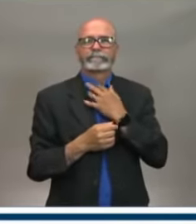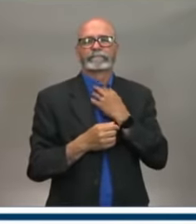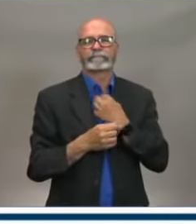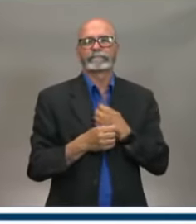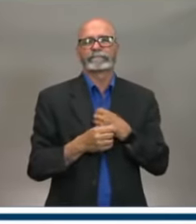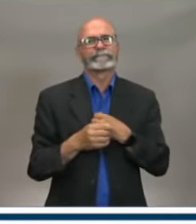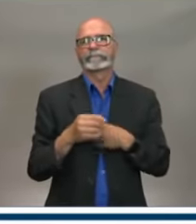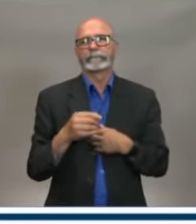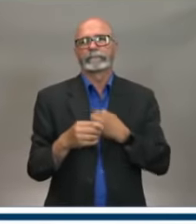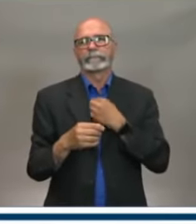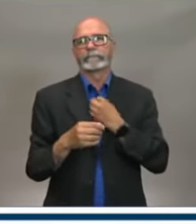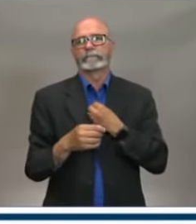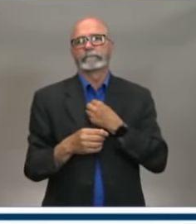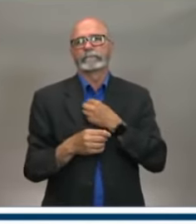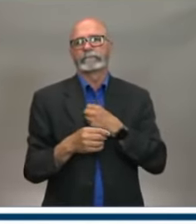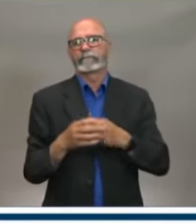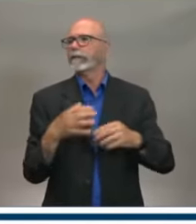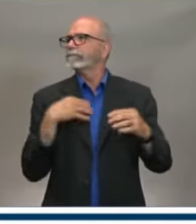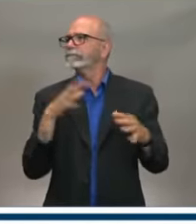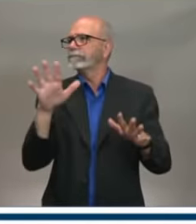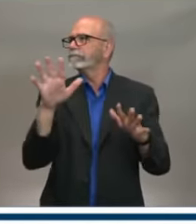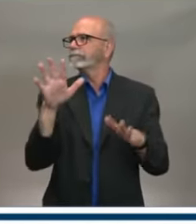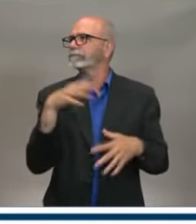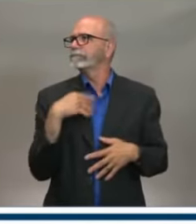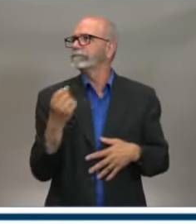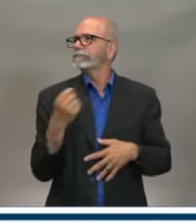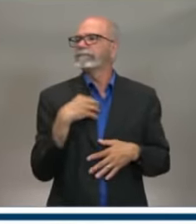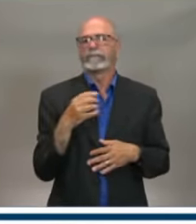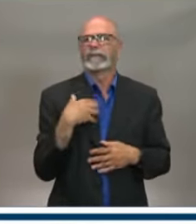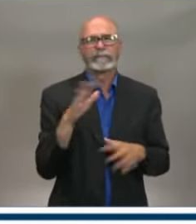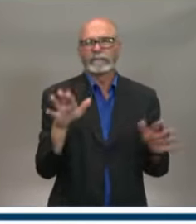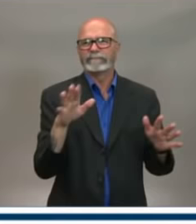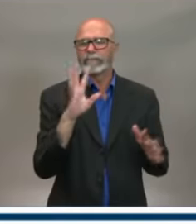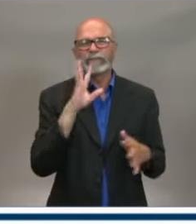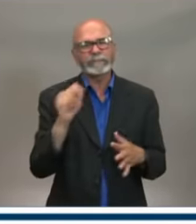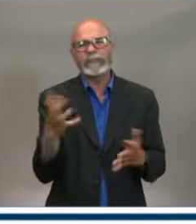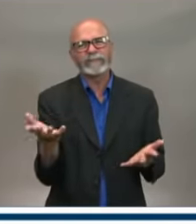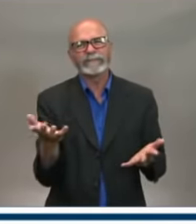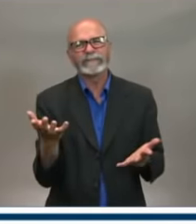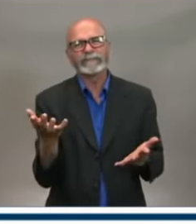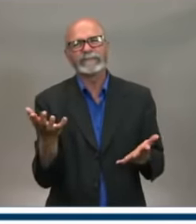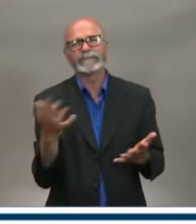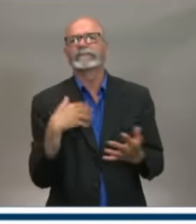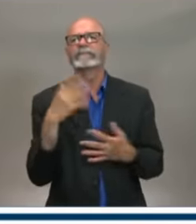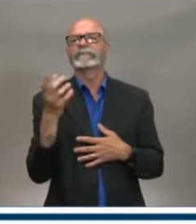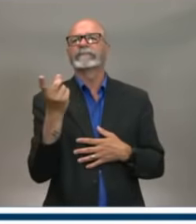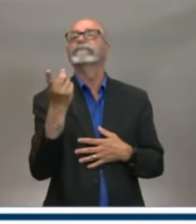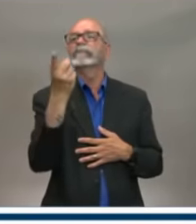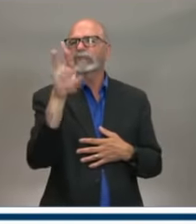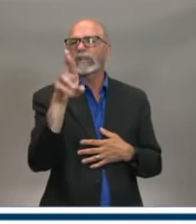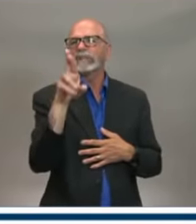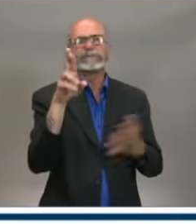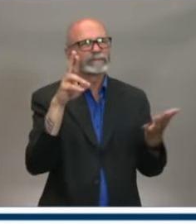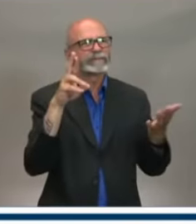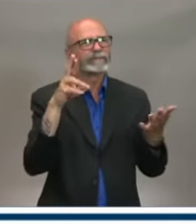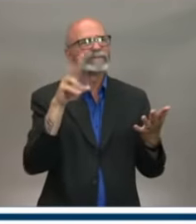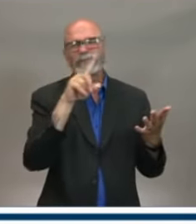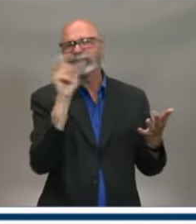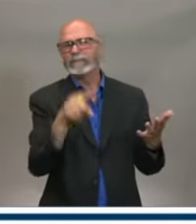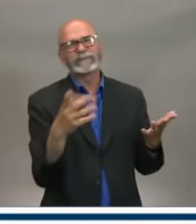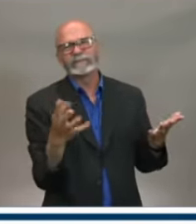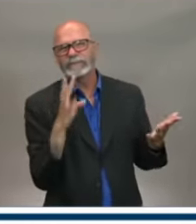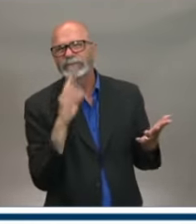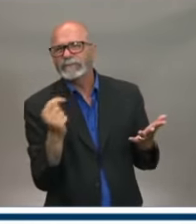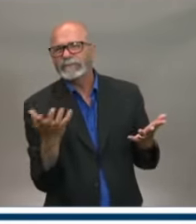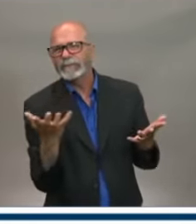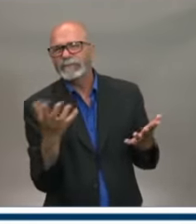Dr. Strang, can you talk to me, please, about, you may, obviously, you've been meeting with all of these associations and working on them with their plans.